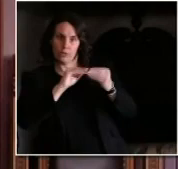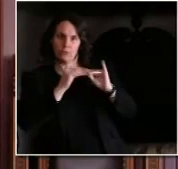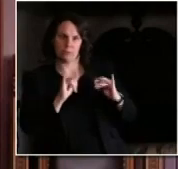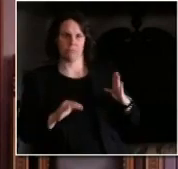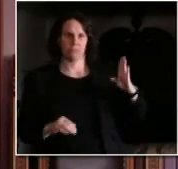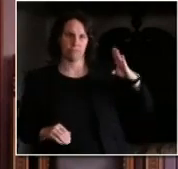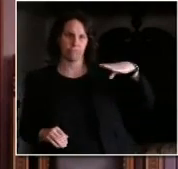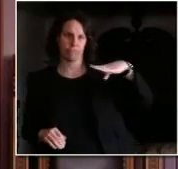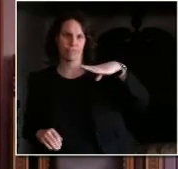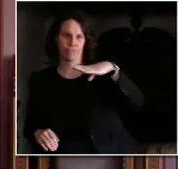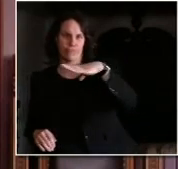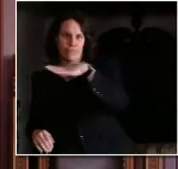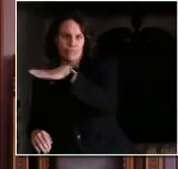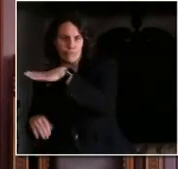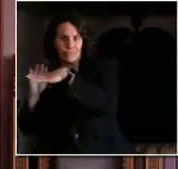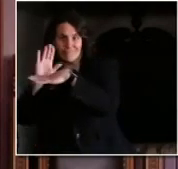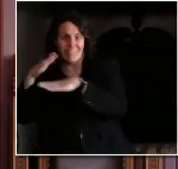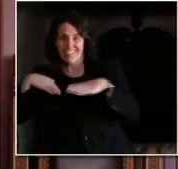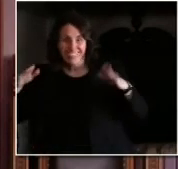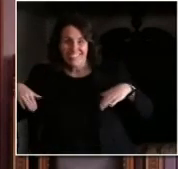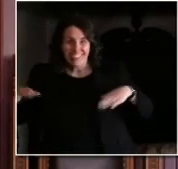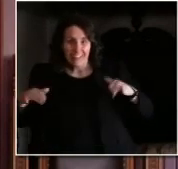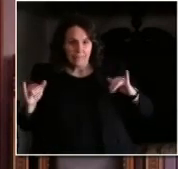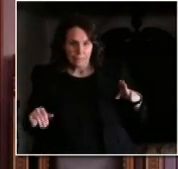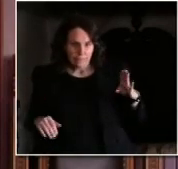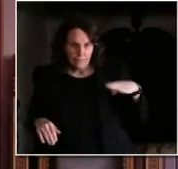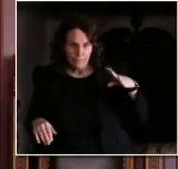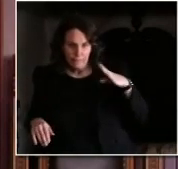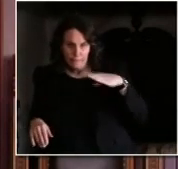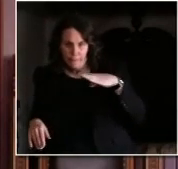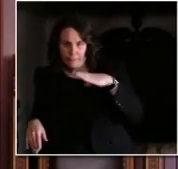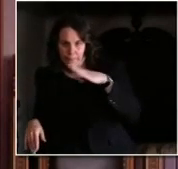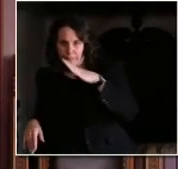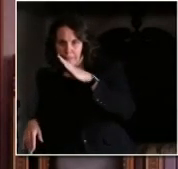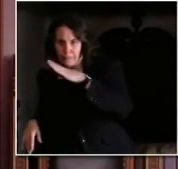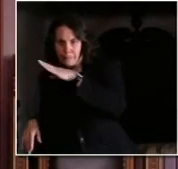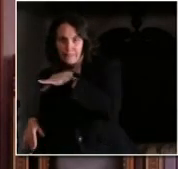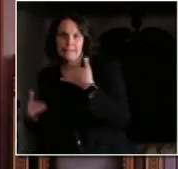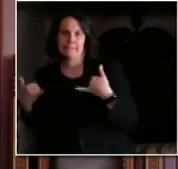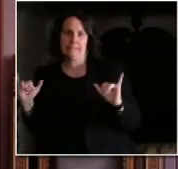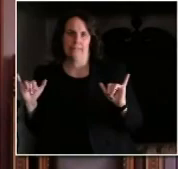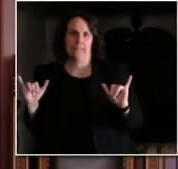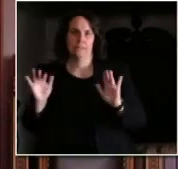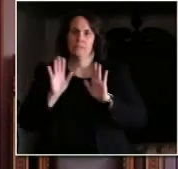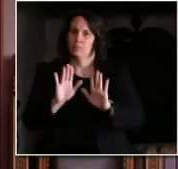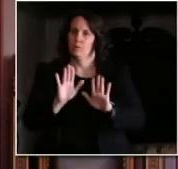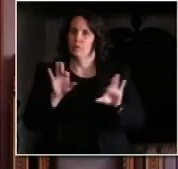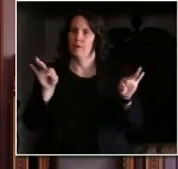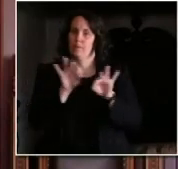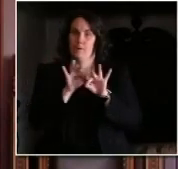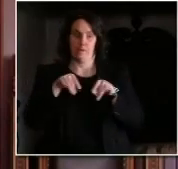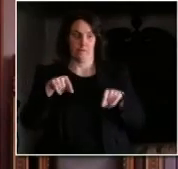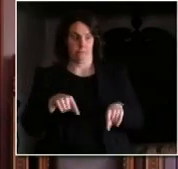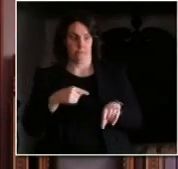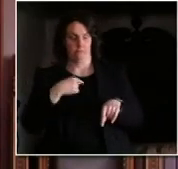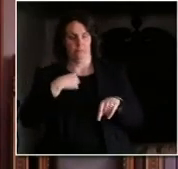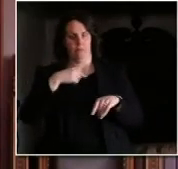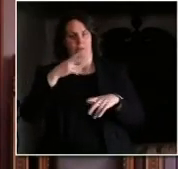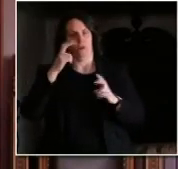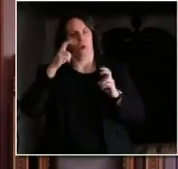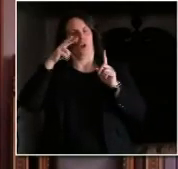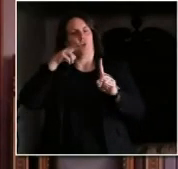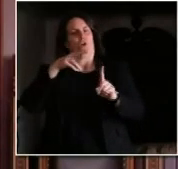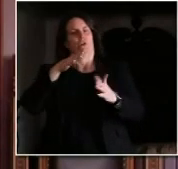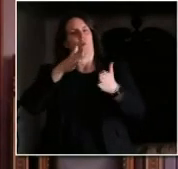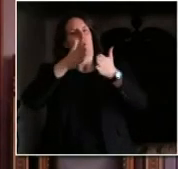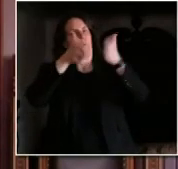there yet and so this is a statewide comprehensive plan and we can't just parcel out parts of the state